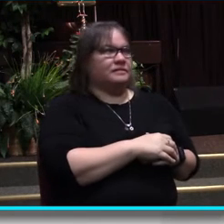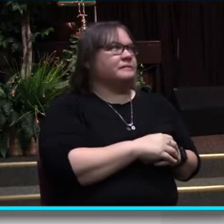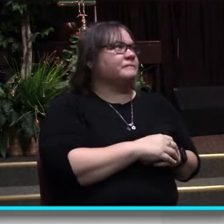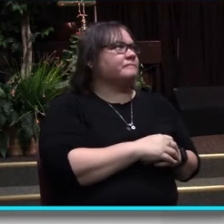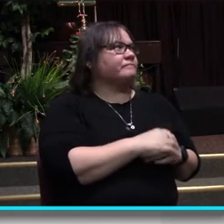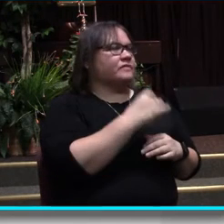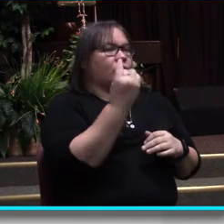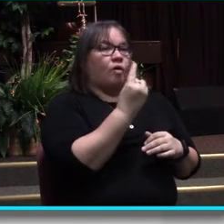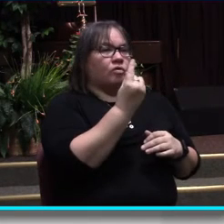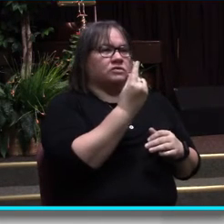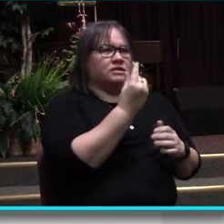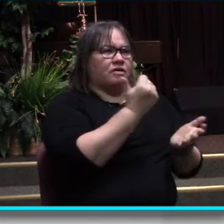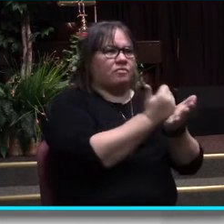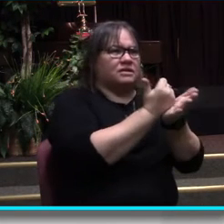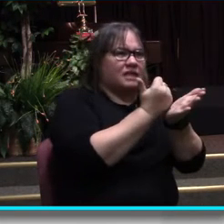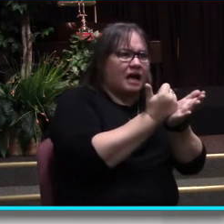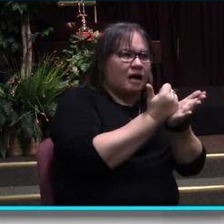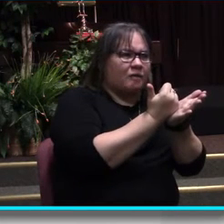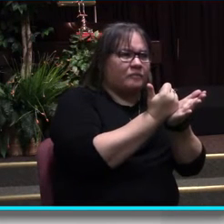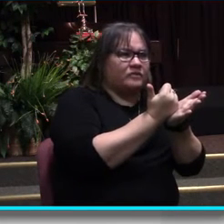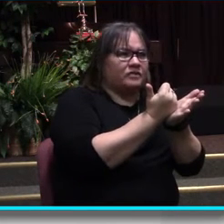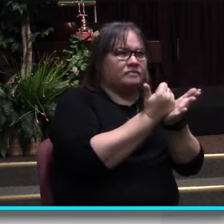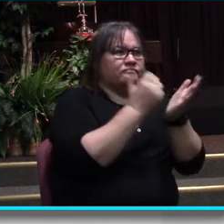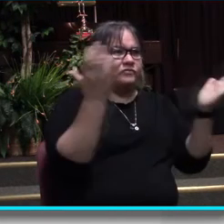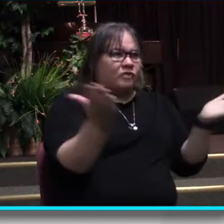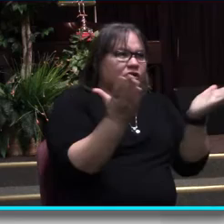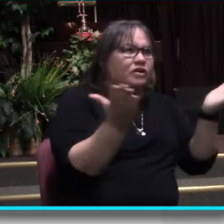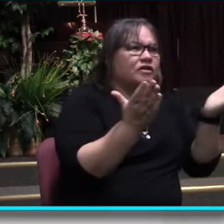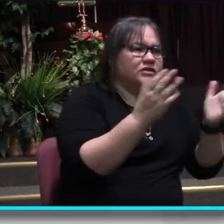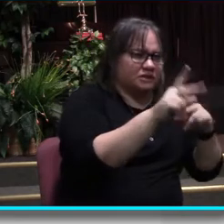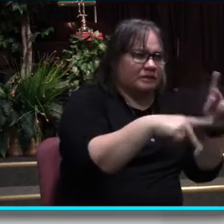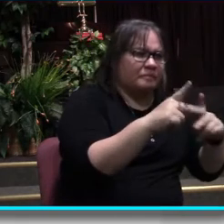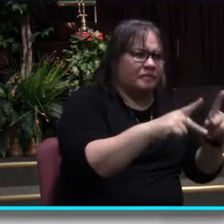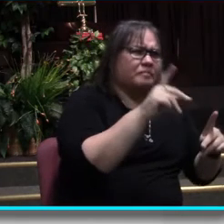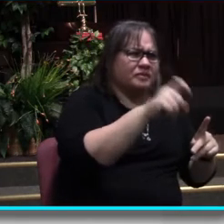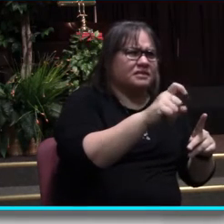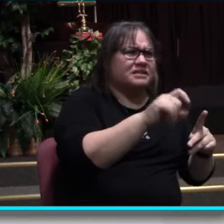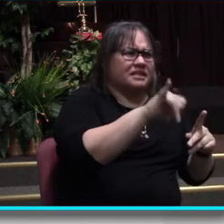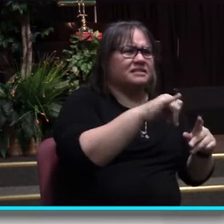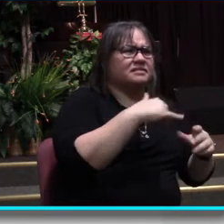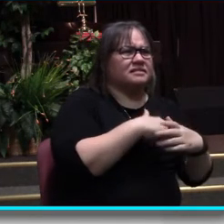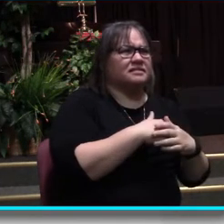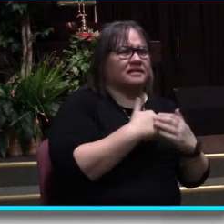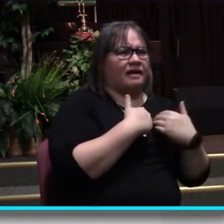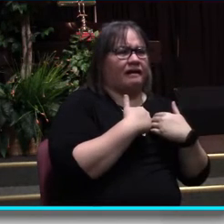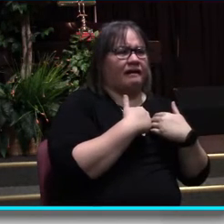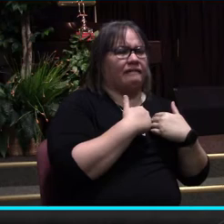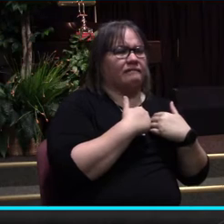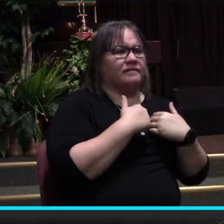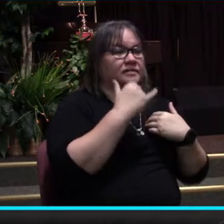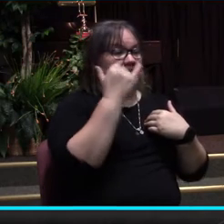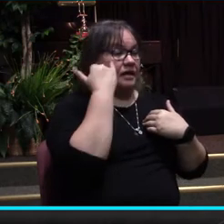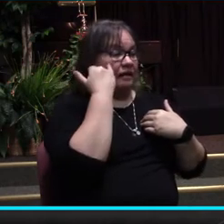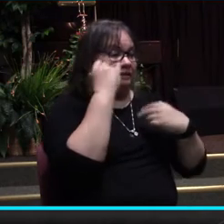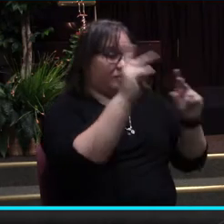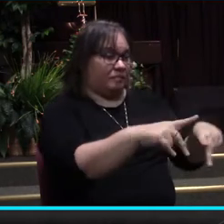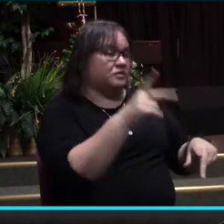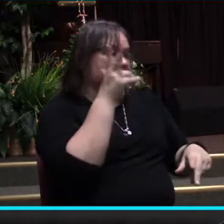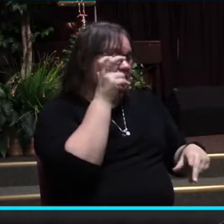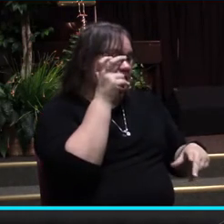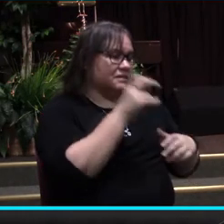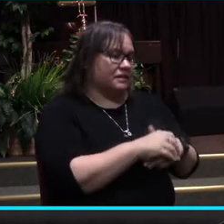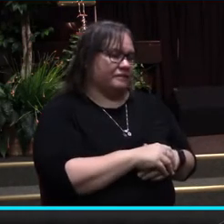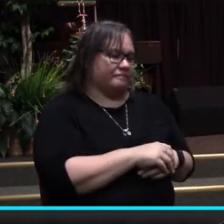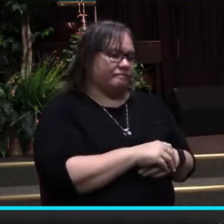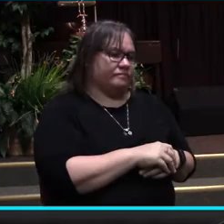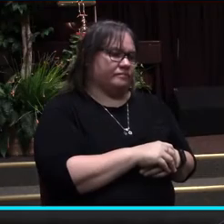only what is helpful for building others up according to their needs that it may benefit those who listen. Now